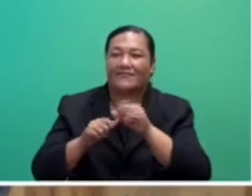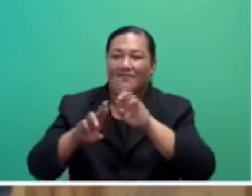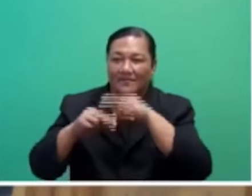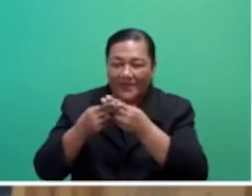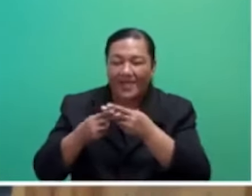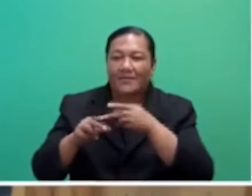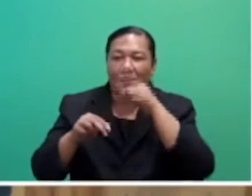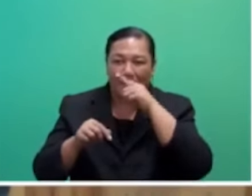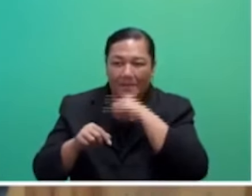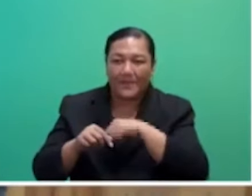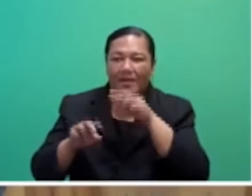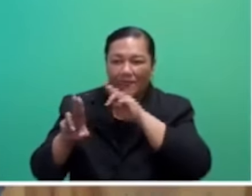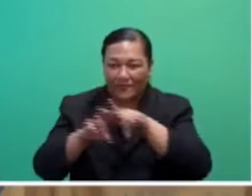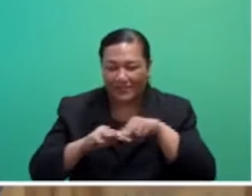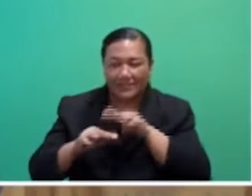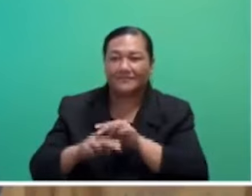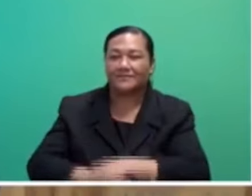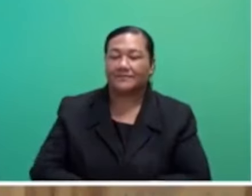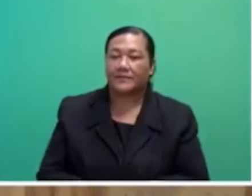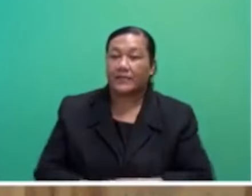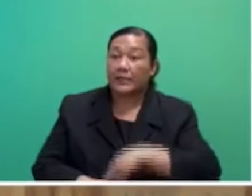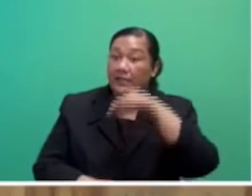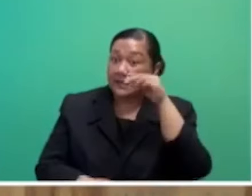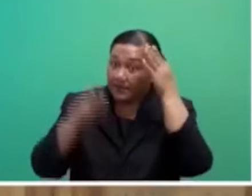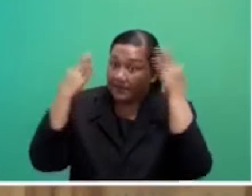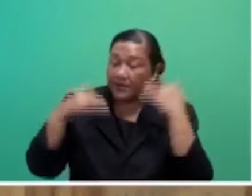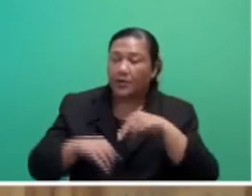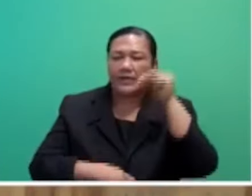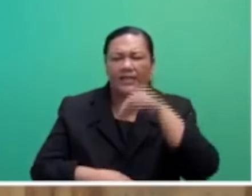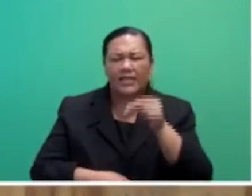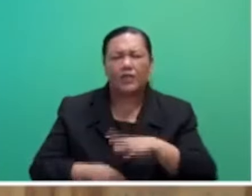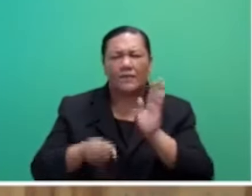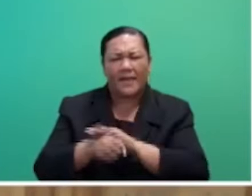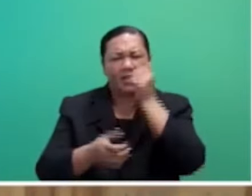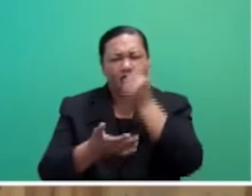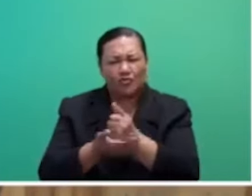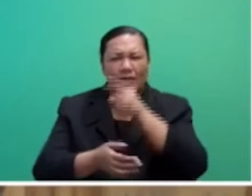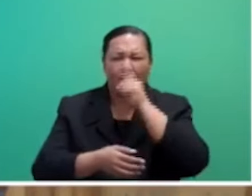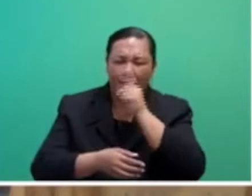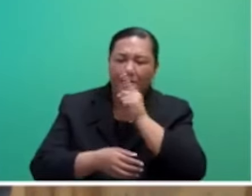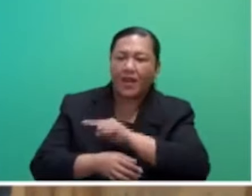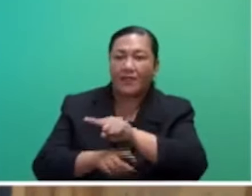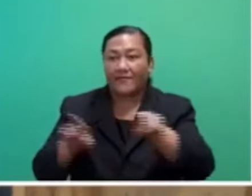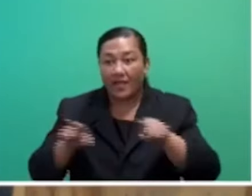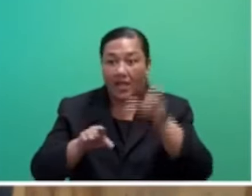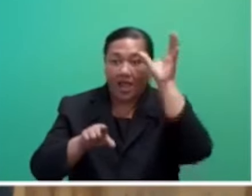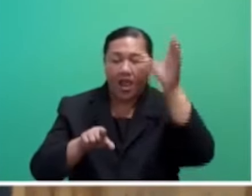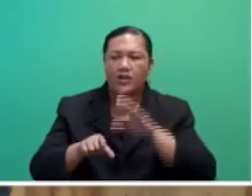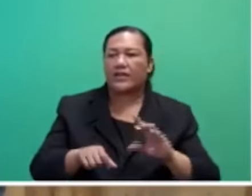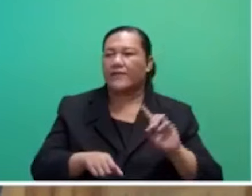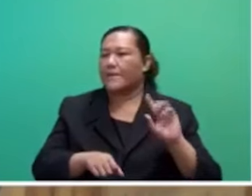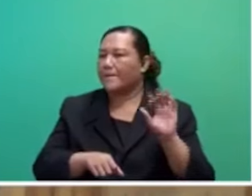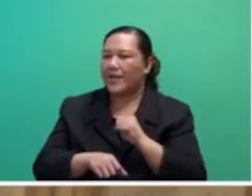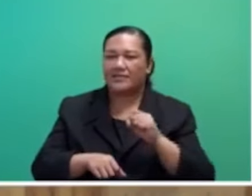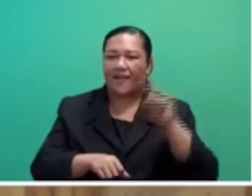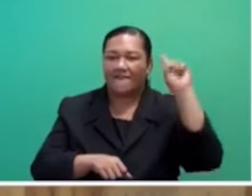we need to ensure that the people of this country should always come first because they are